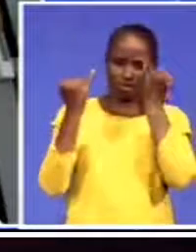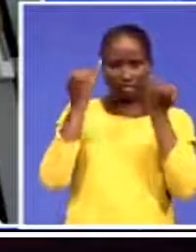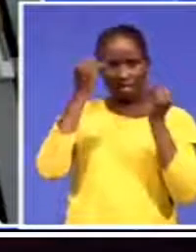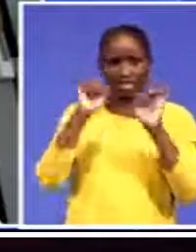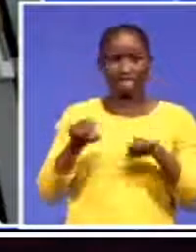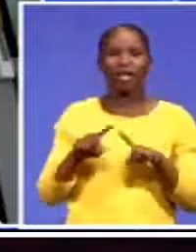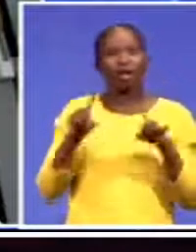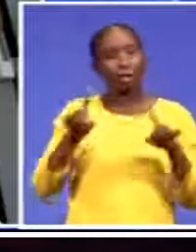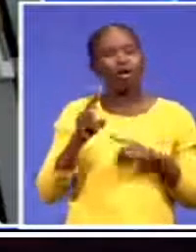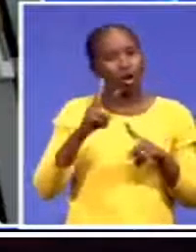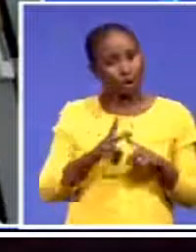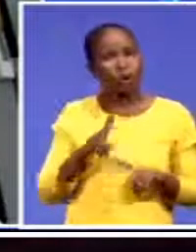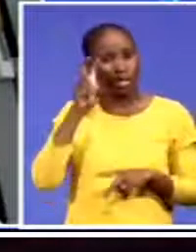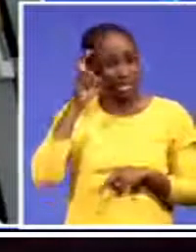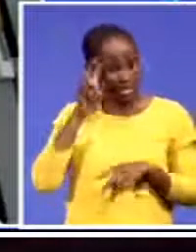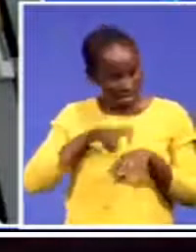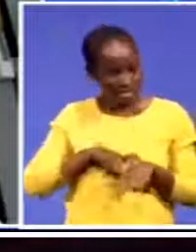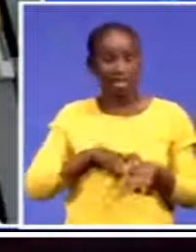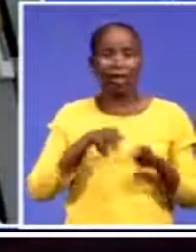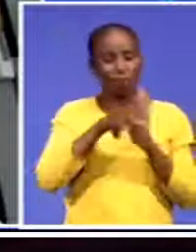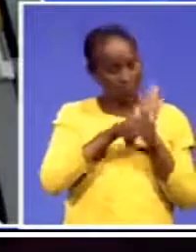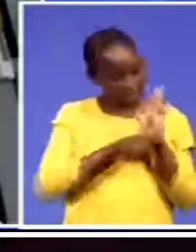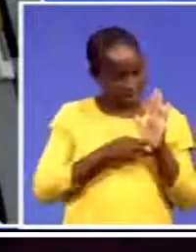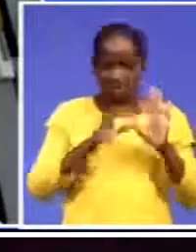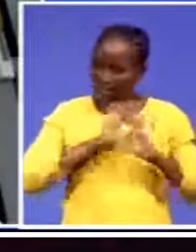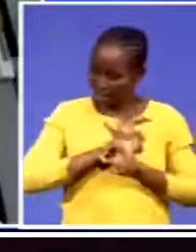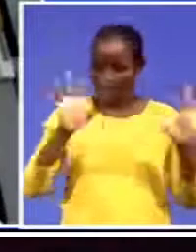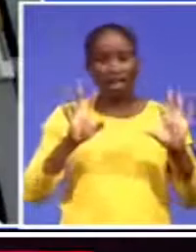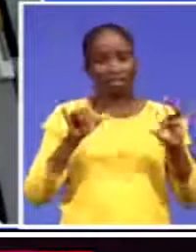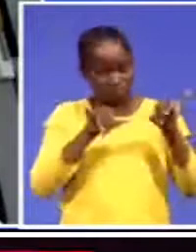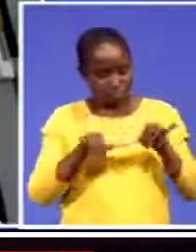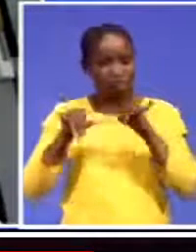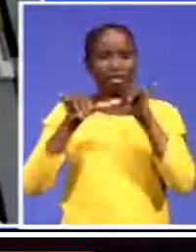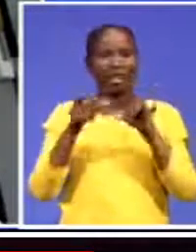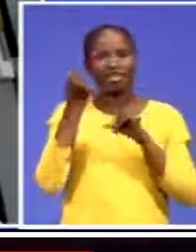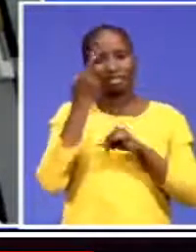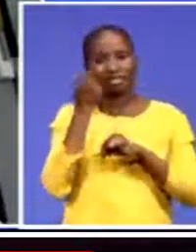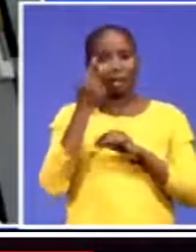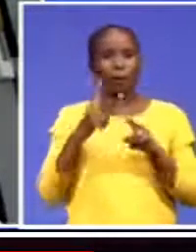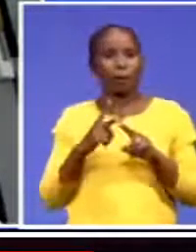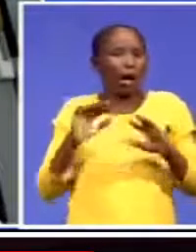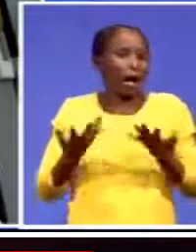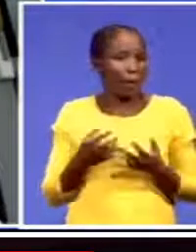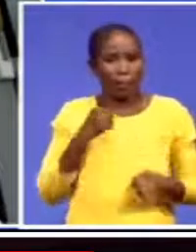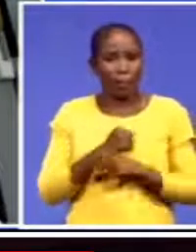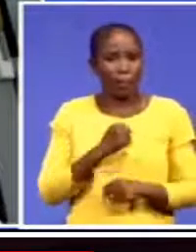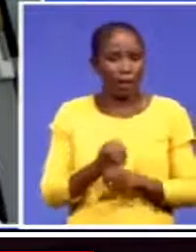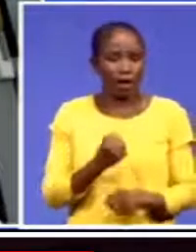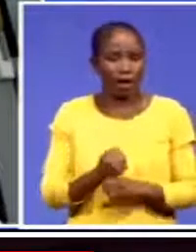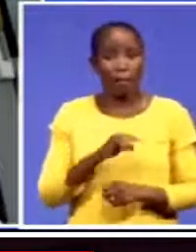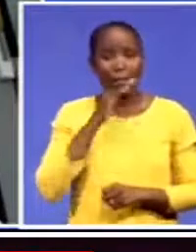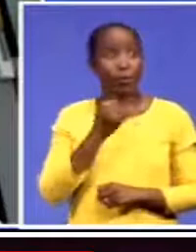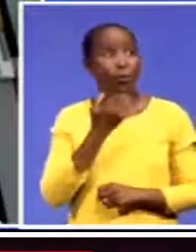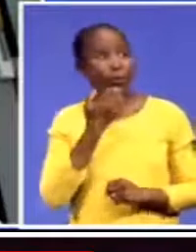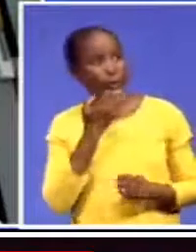side and also of the operation side in terms of who they can talk to to get through to these